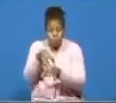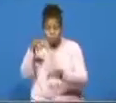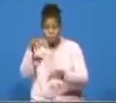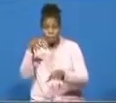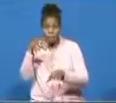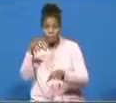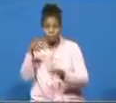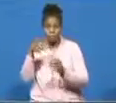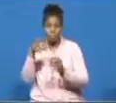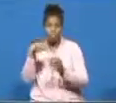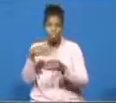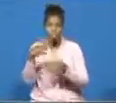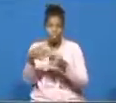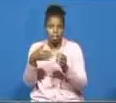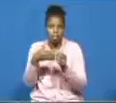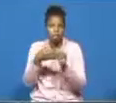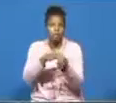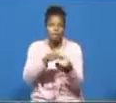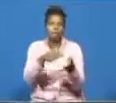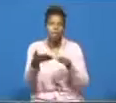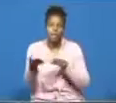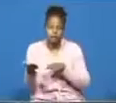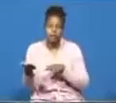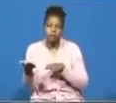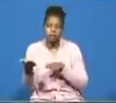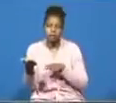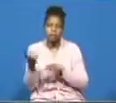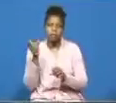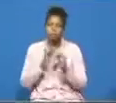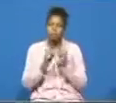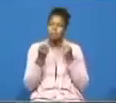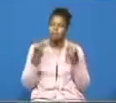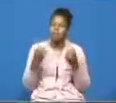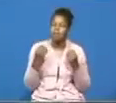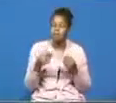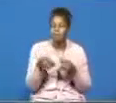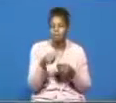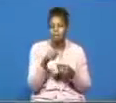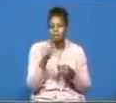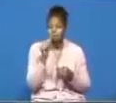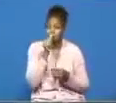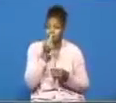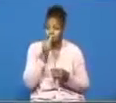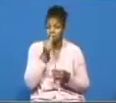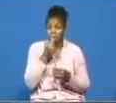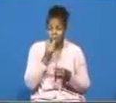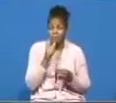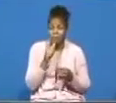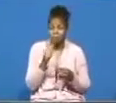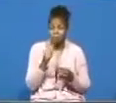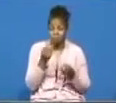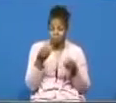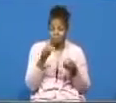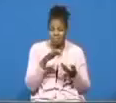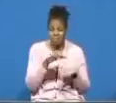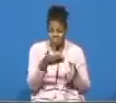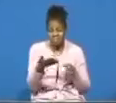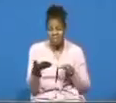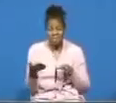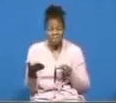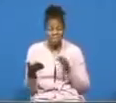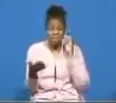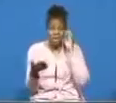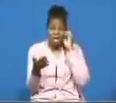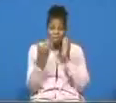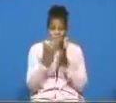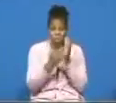leads to death are you with me somebody so many of them were suffering many of them were dying and somebody